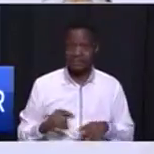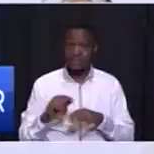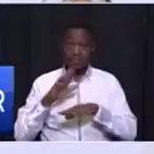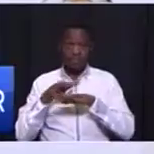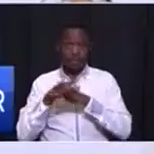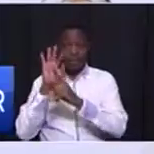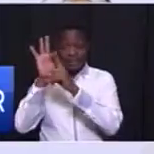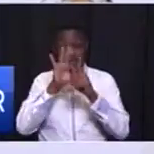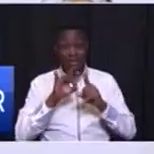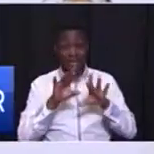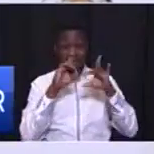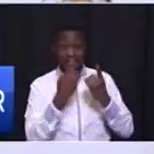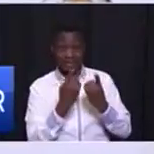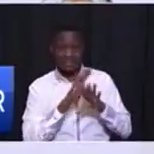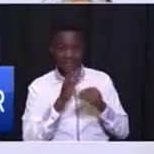prone to corruption